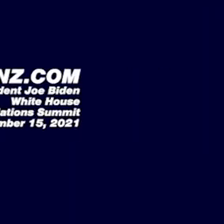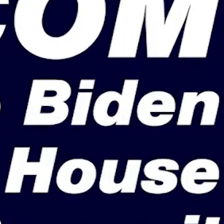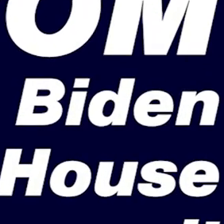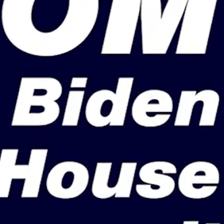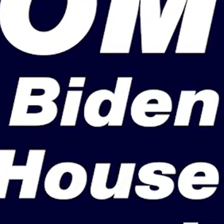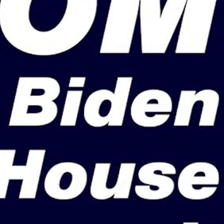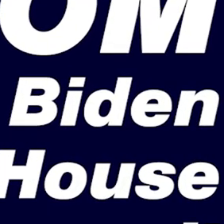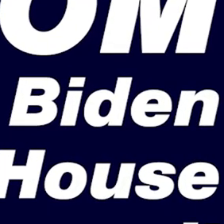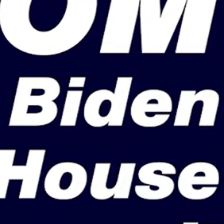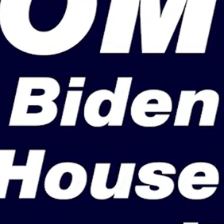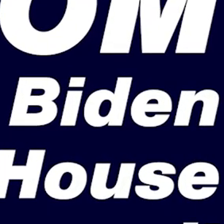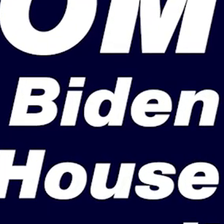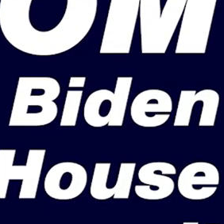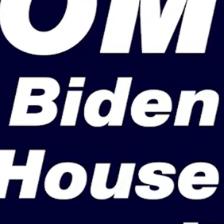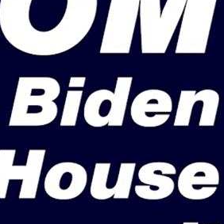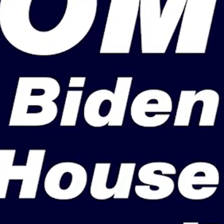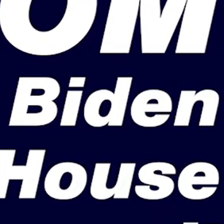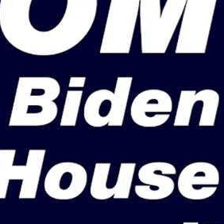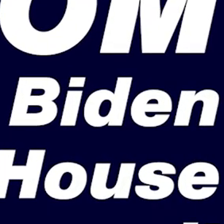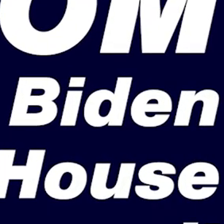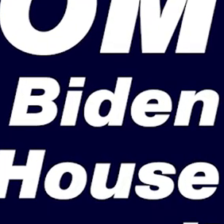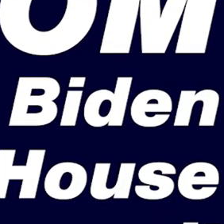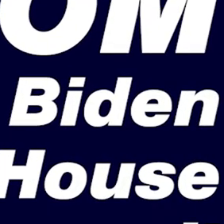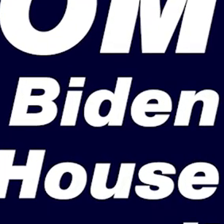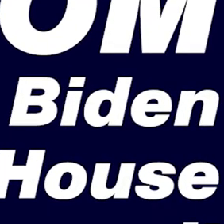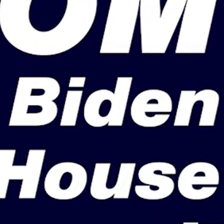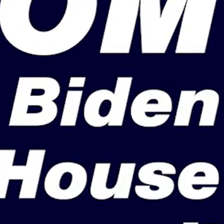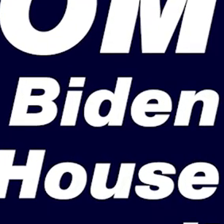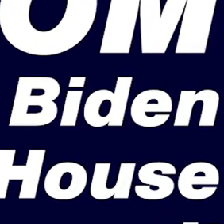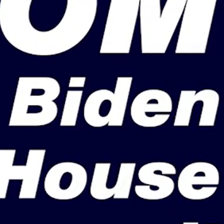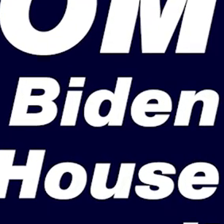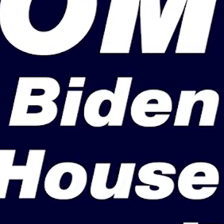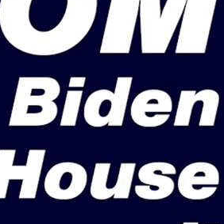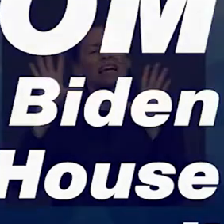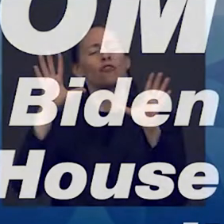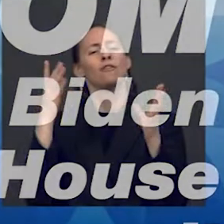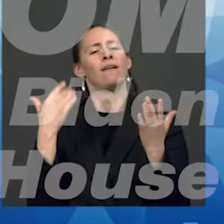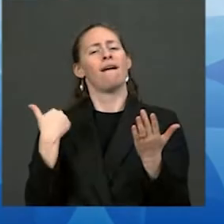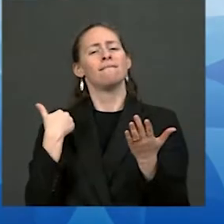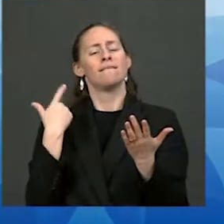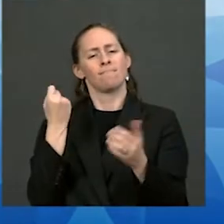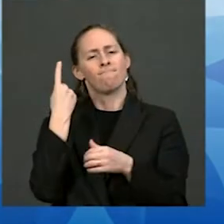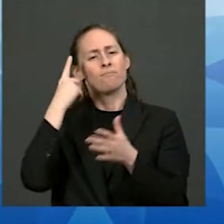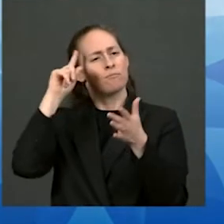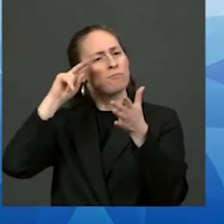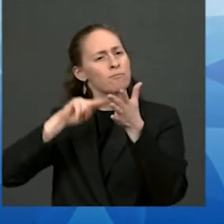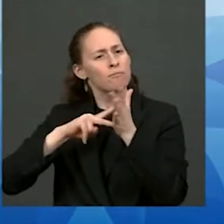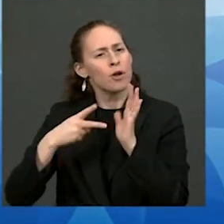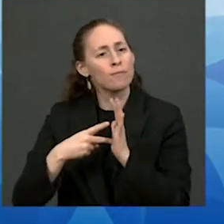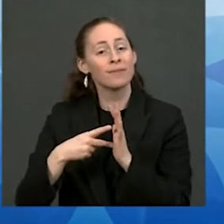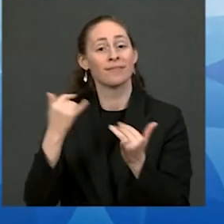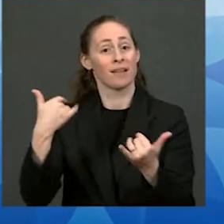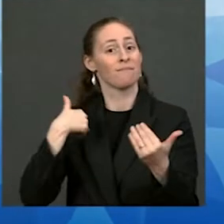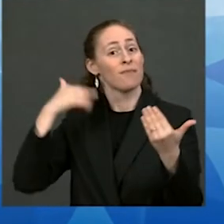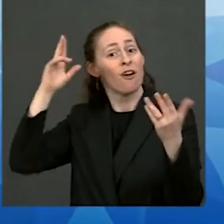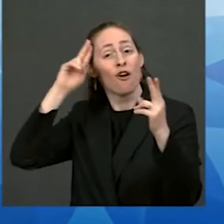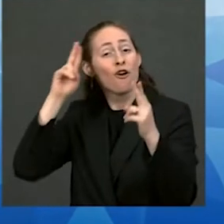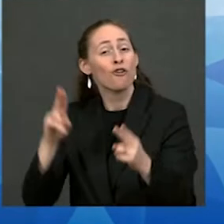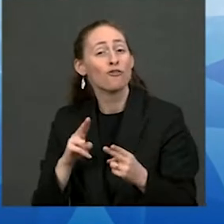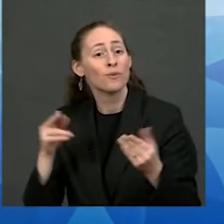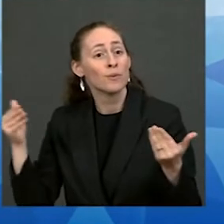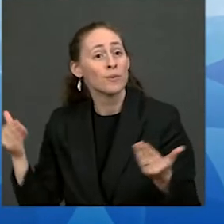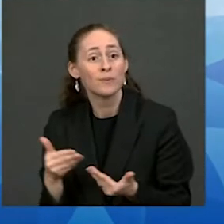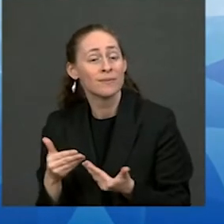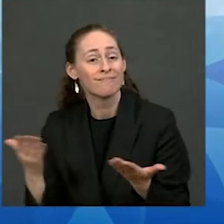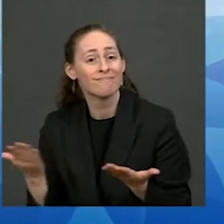It is with that sense of purpose and with deep gratitude that I am honored to introduce a longtime friend